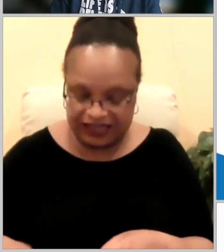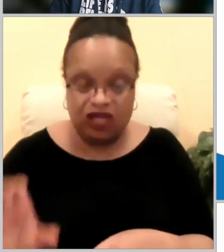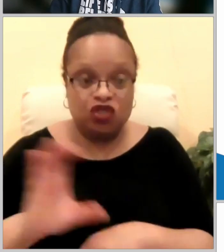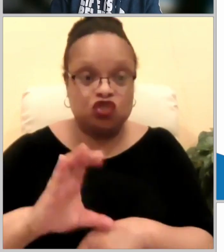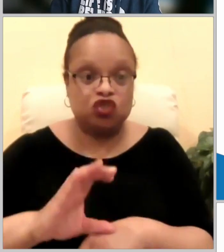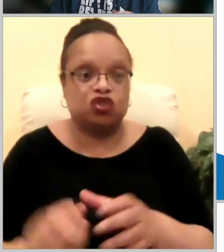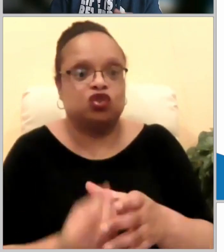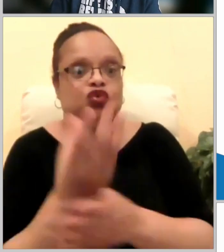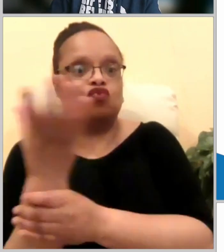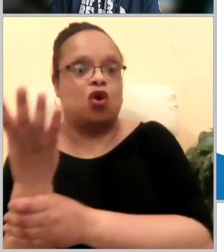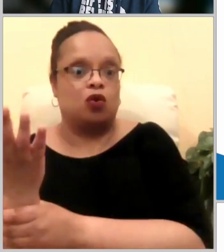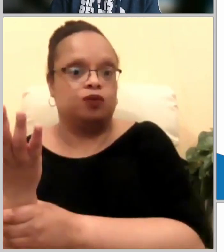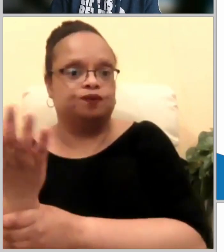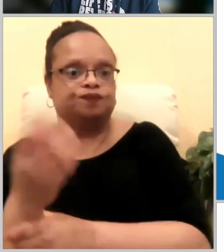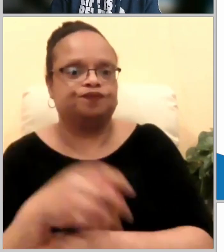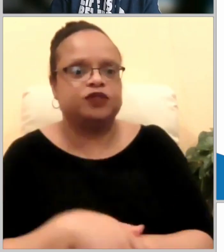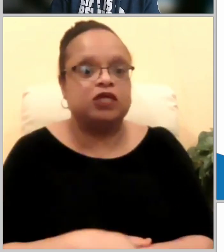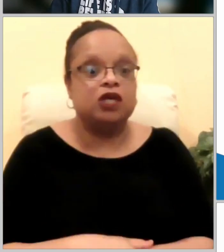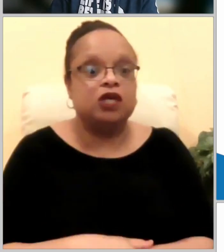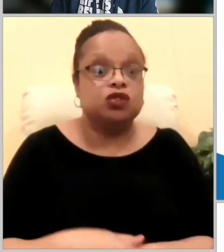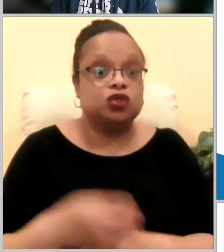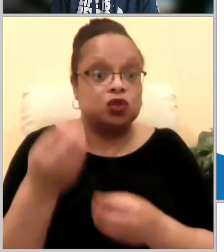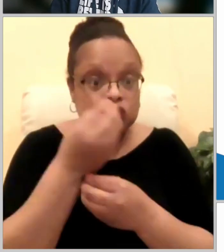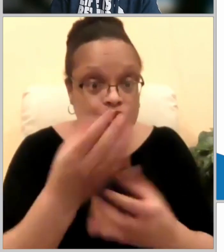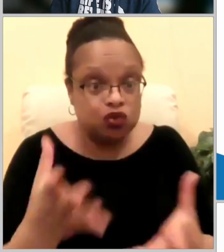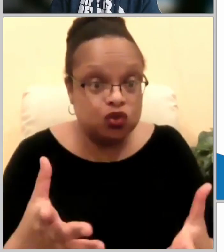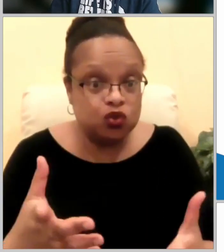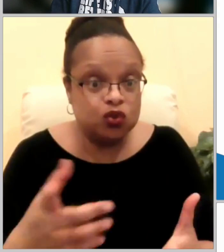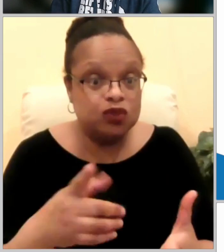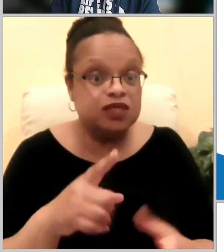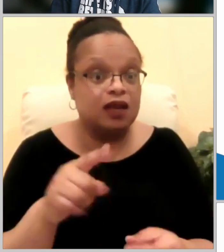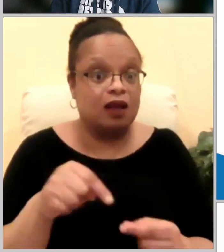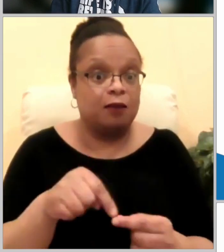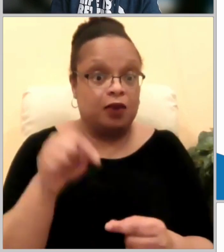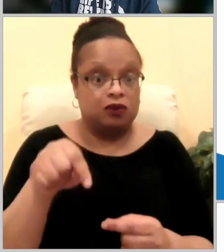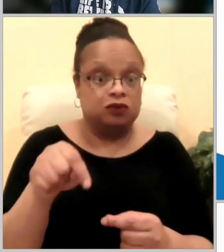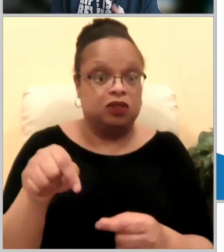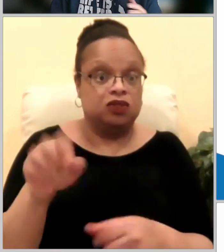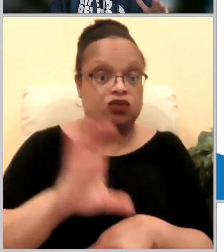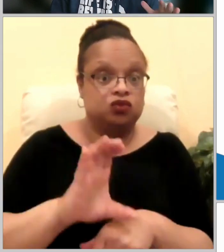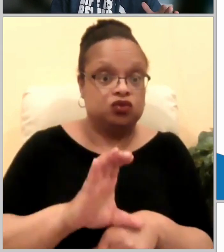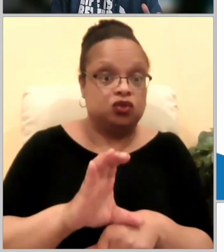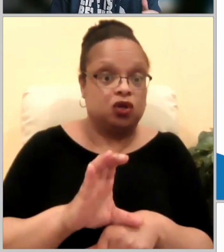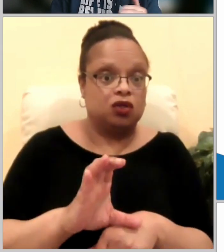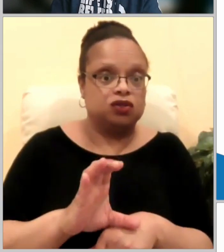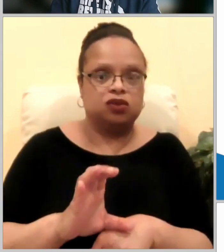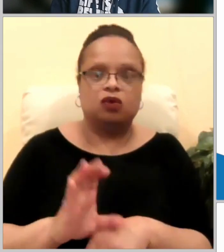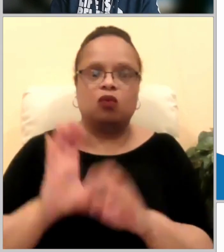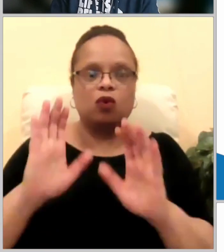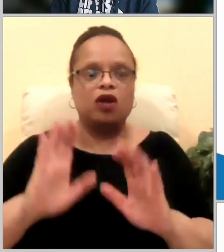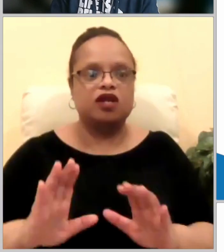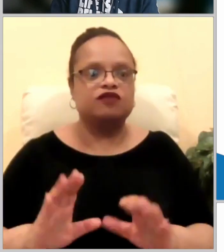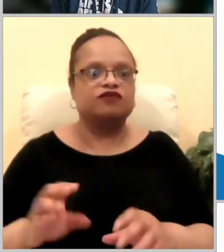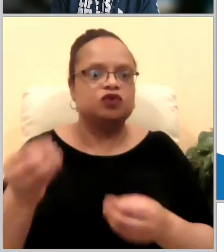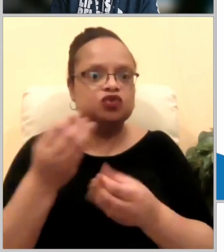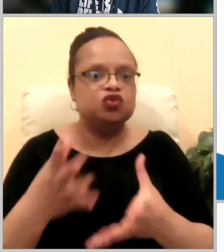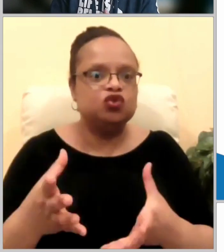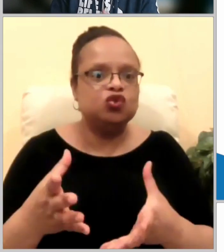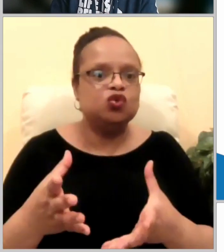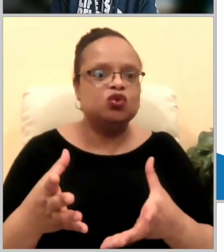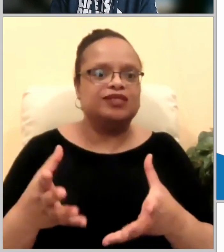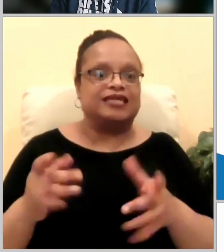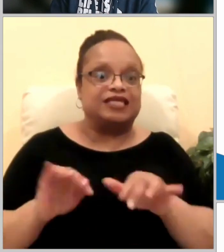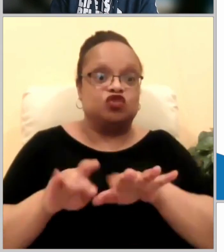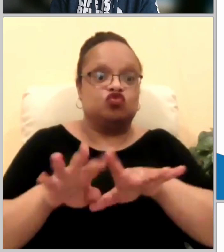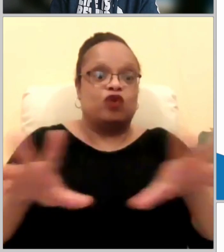exciting that it traveled 300 miles back to jerusalem now 300 miles in a car sounds like a long